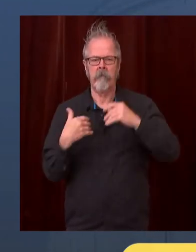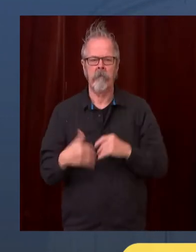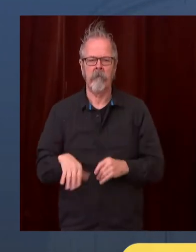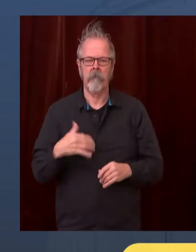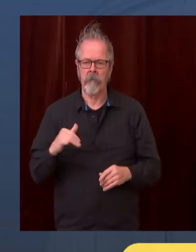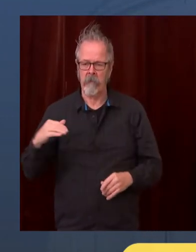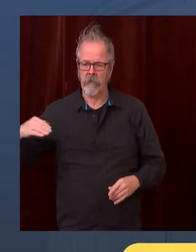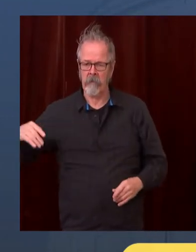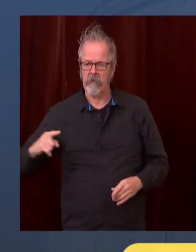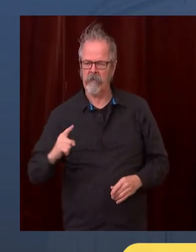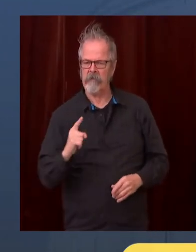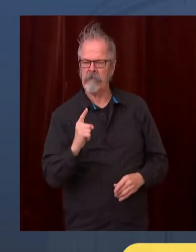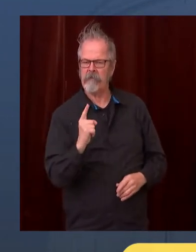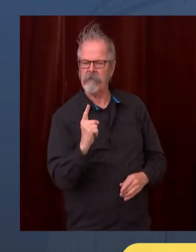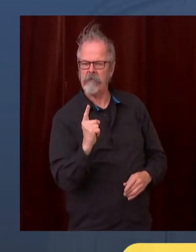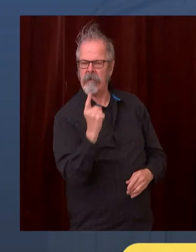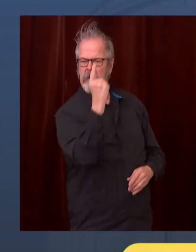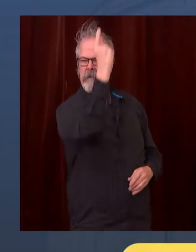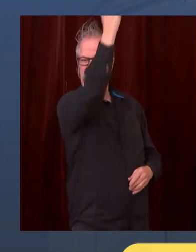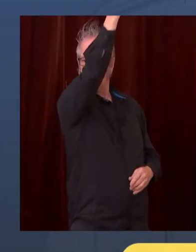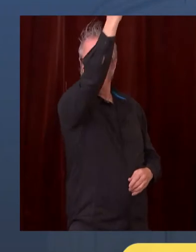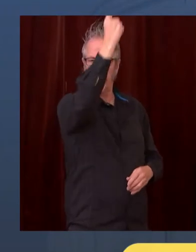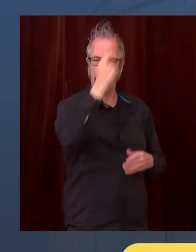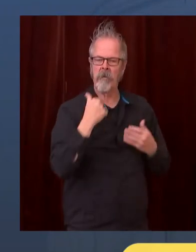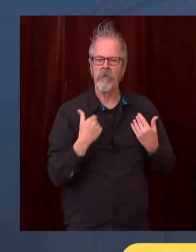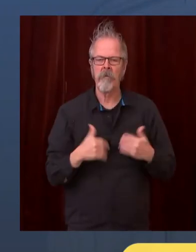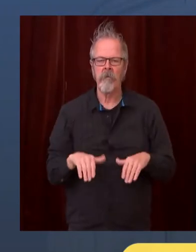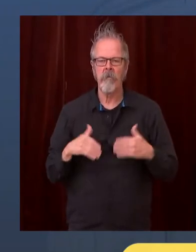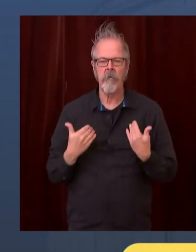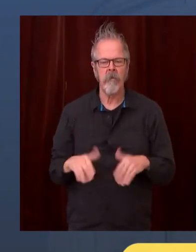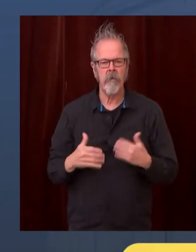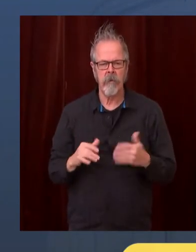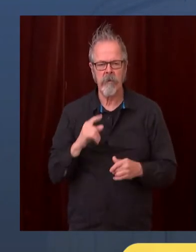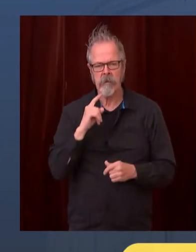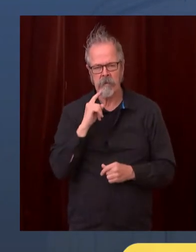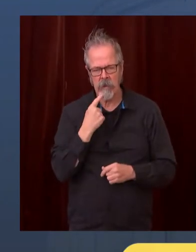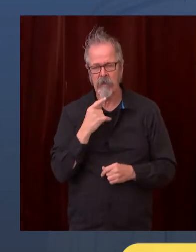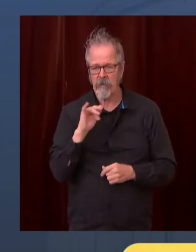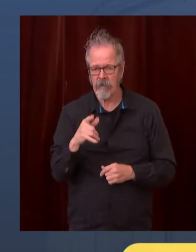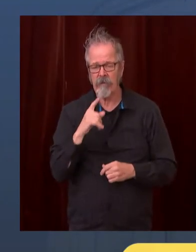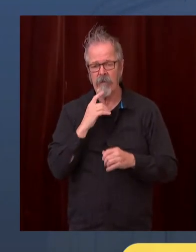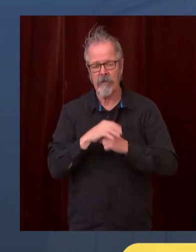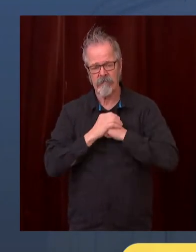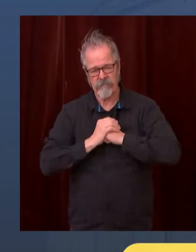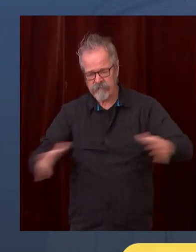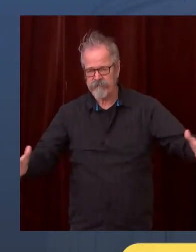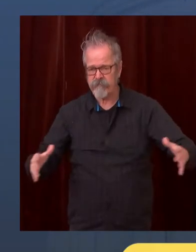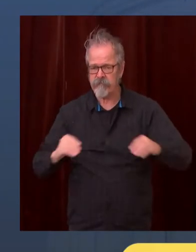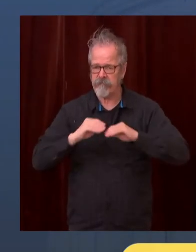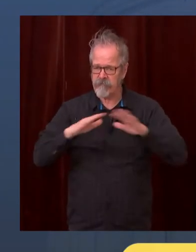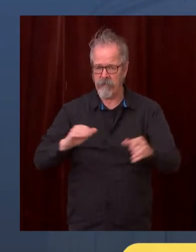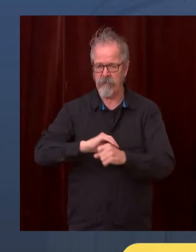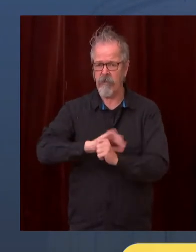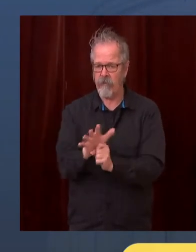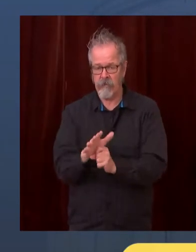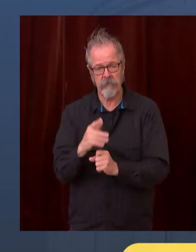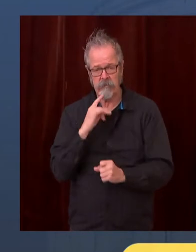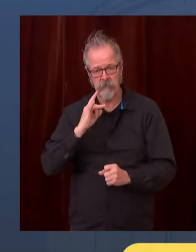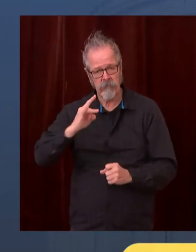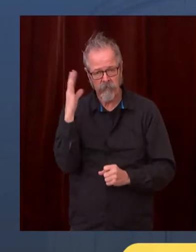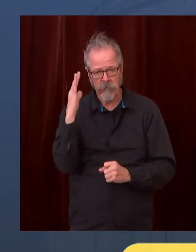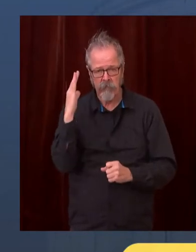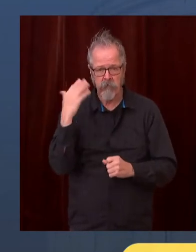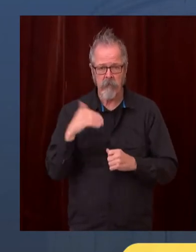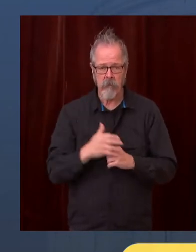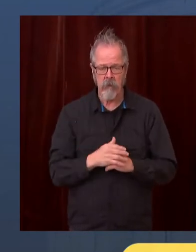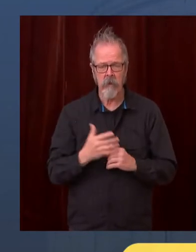in the state of Washington. By the way, in this graph, if I can explain it to you, the red marks are the places where we have